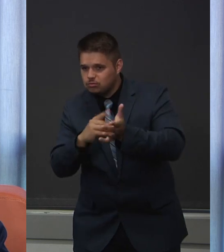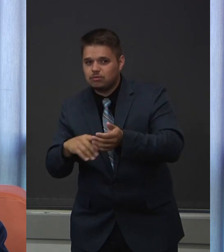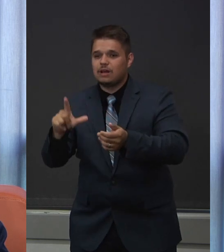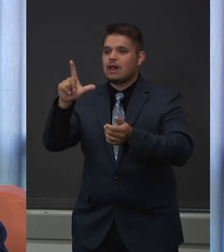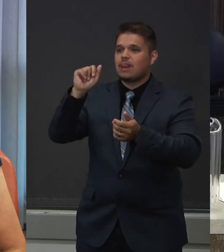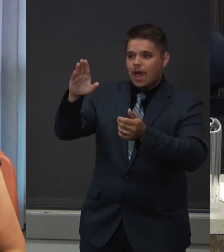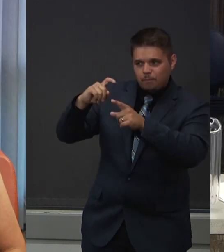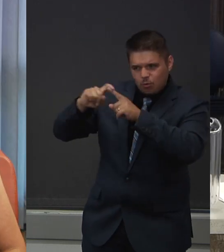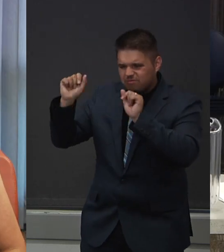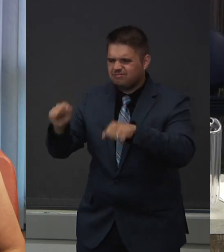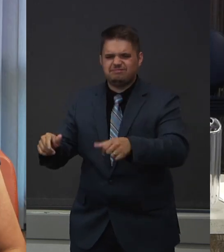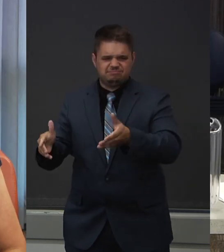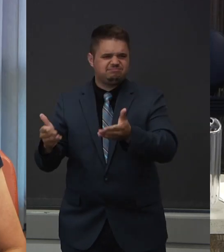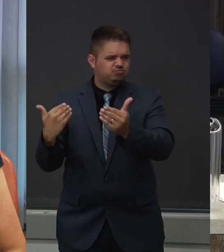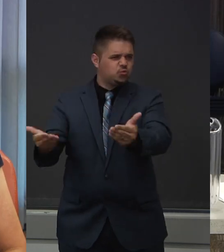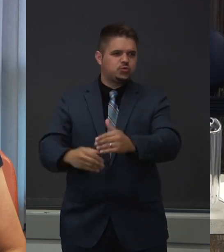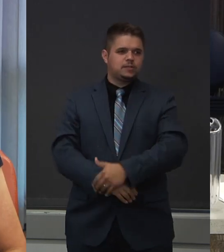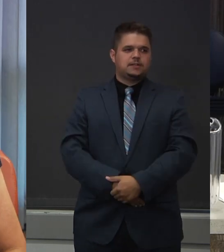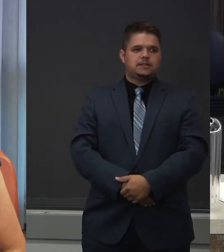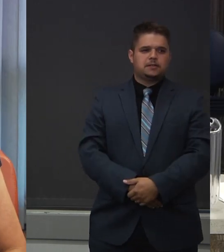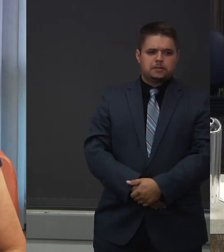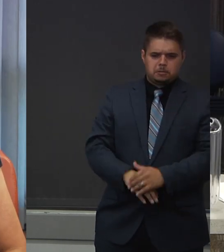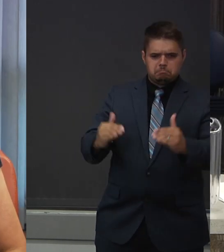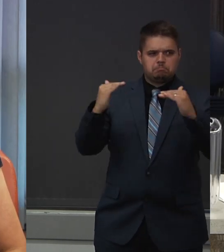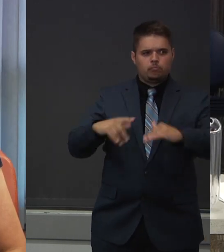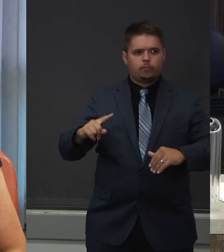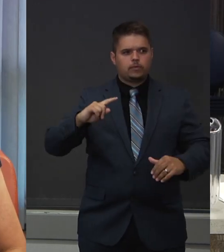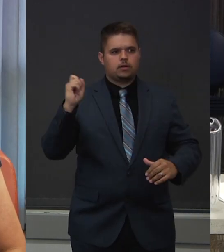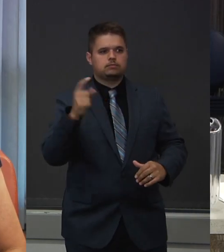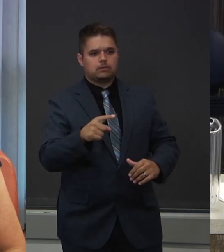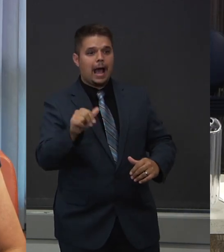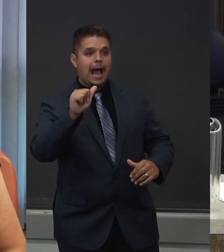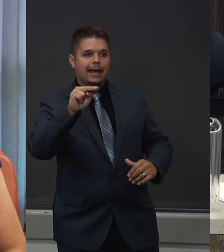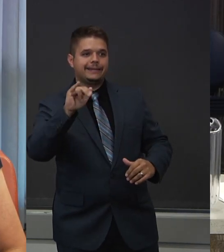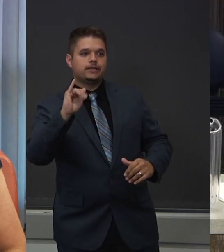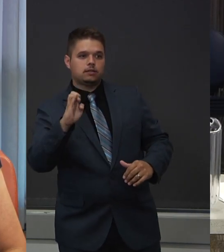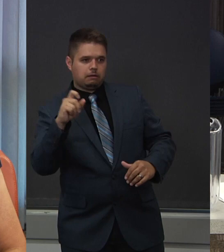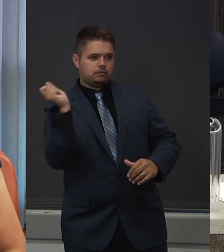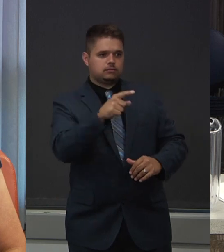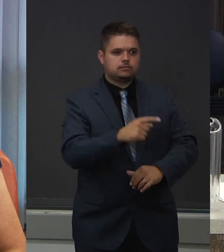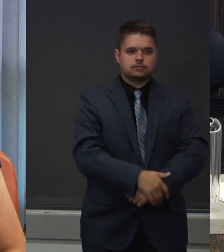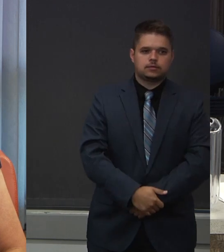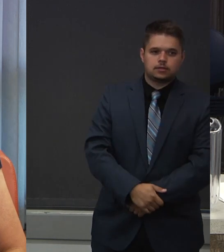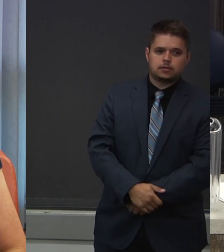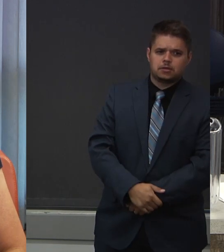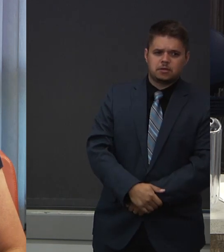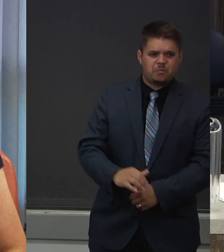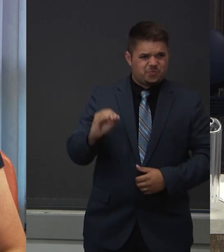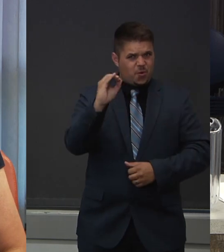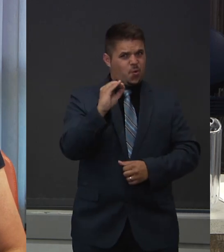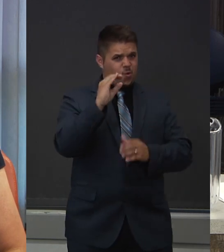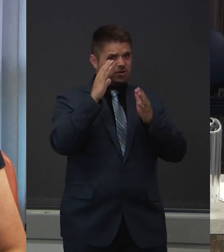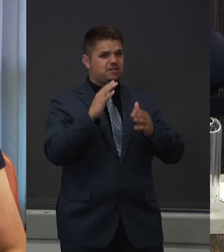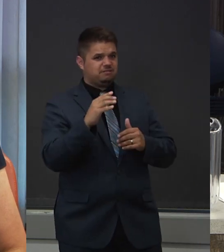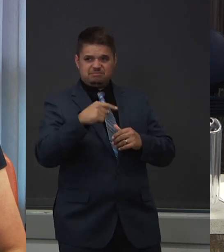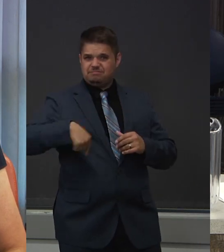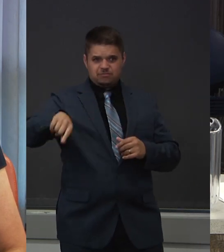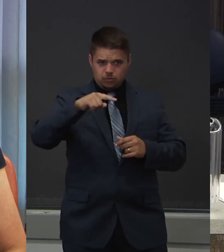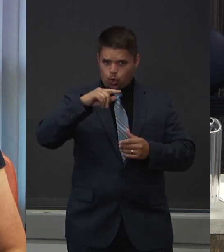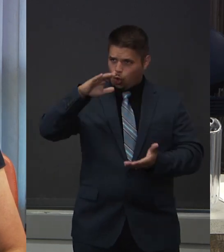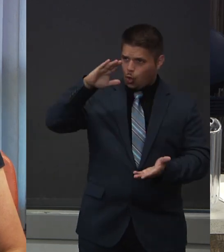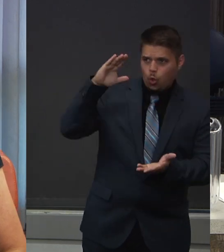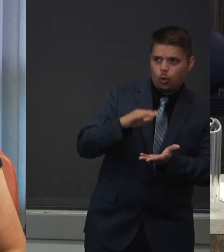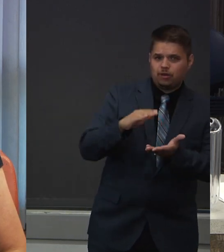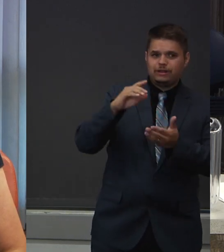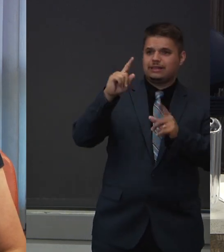The next question comes from Amy. Why is Oregon still among the lowest testers in the U.S.? This is a good